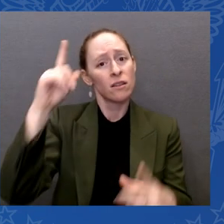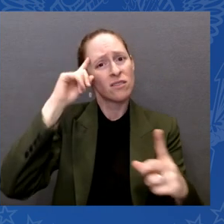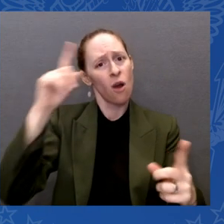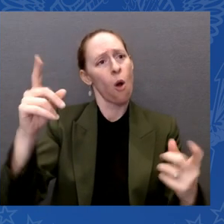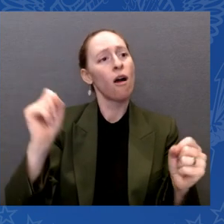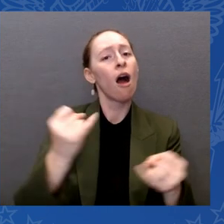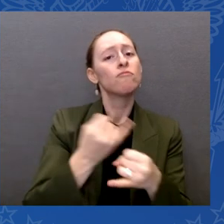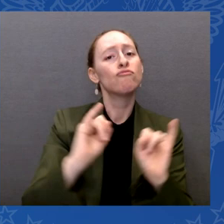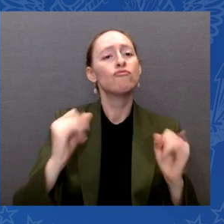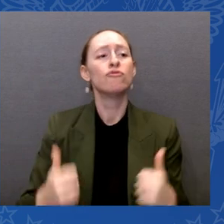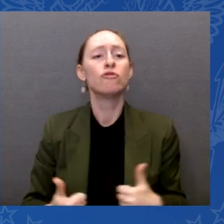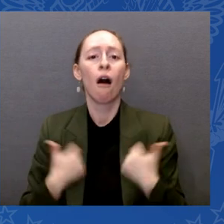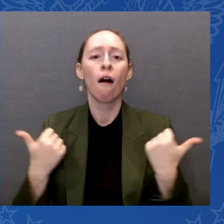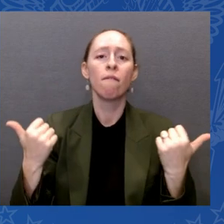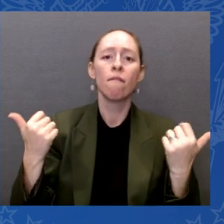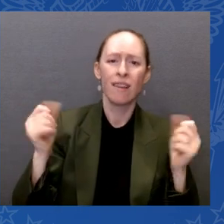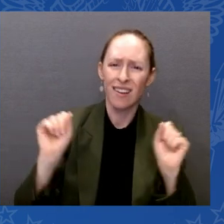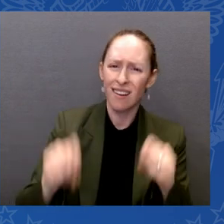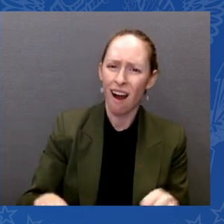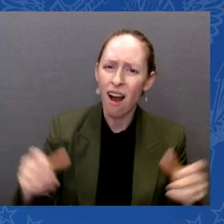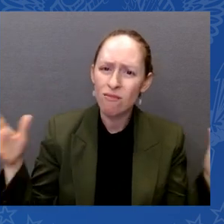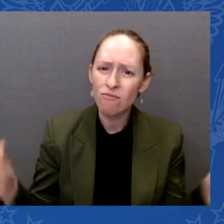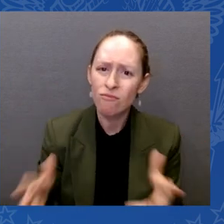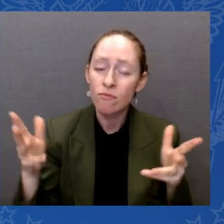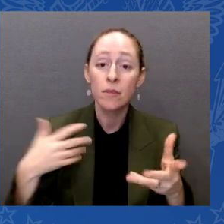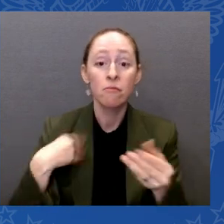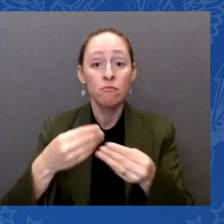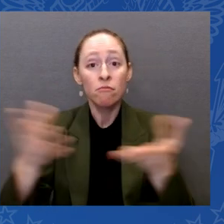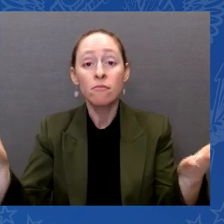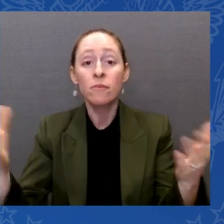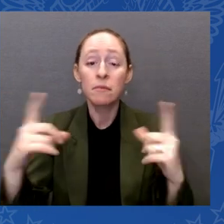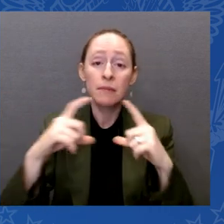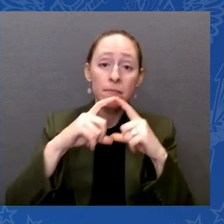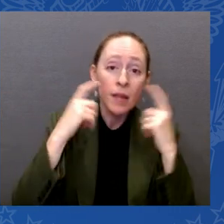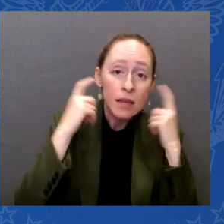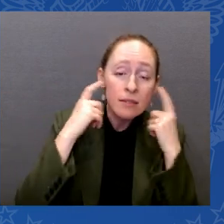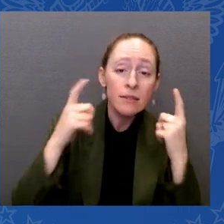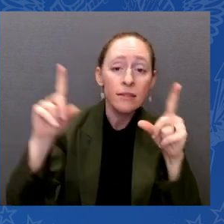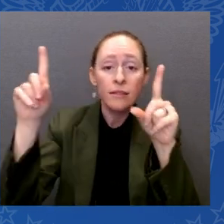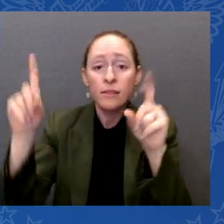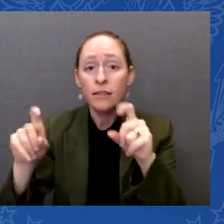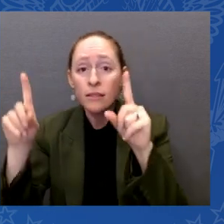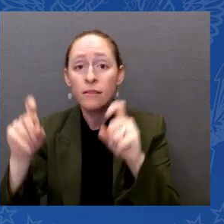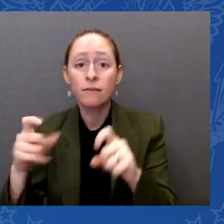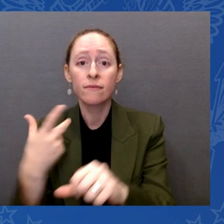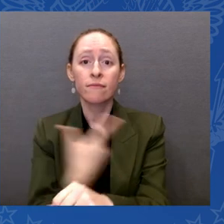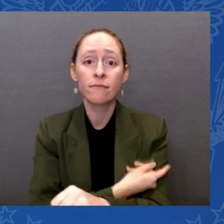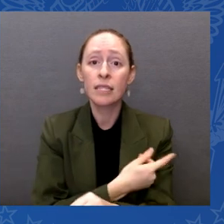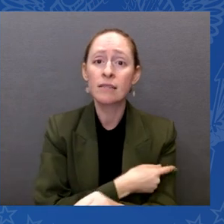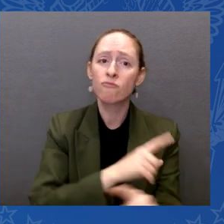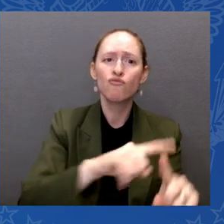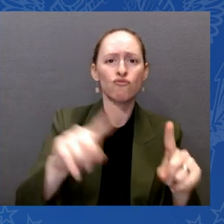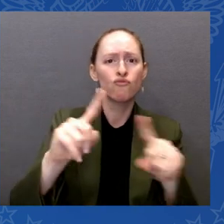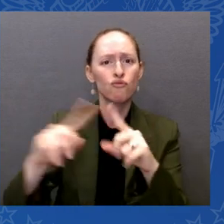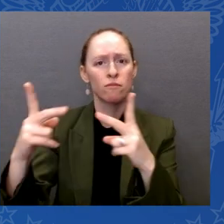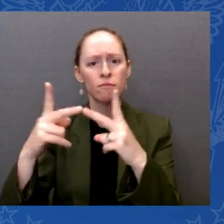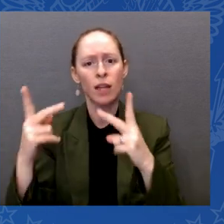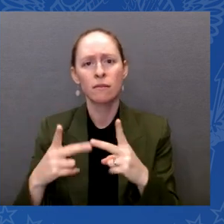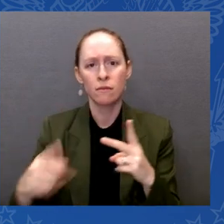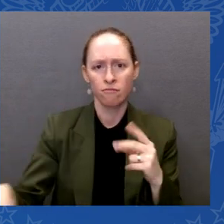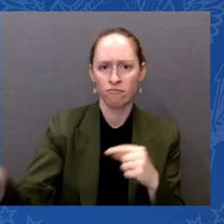tests, therapeutics directly to people in their neighborhoods. We've mobilized, hold a government effort to advance our